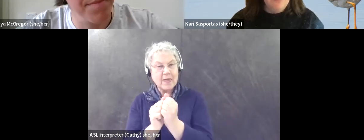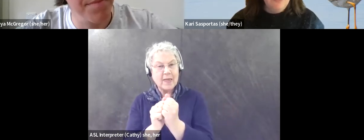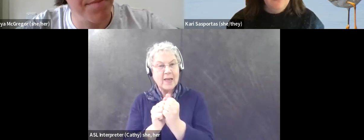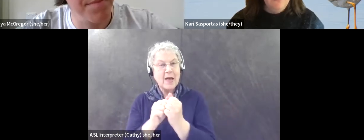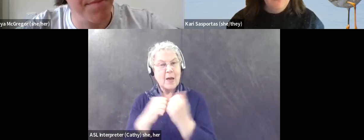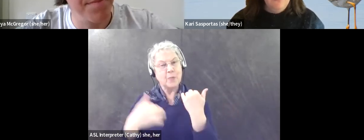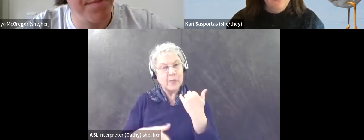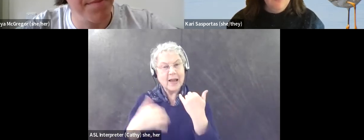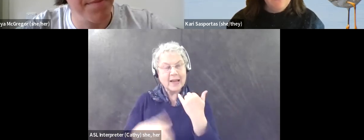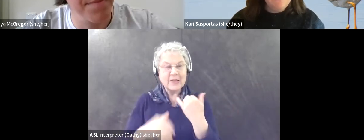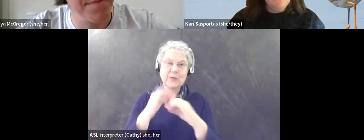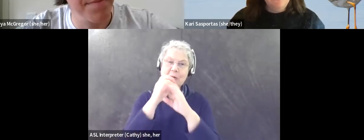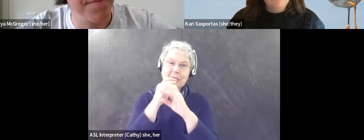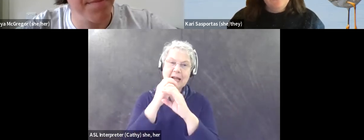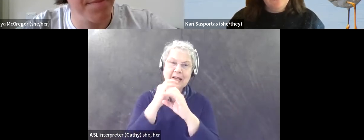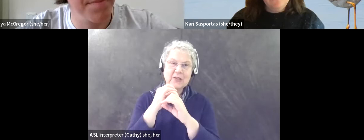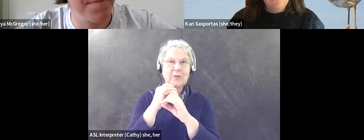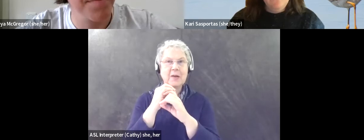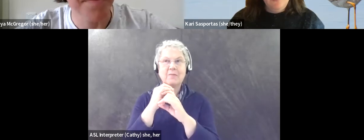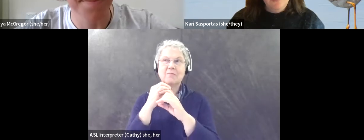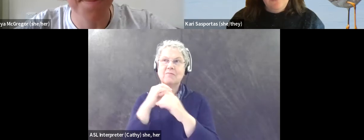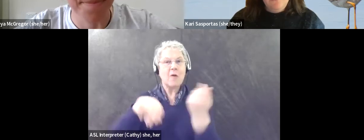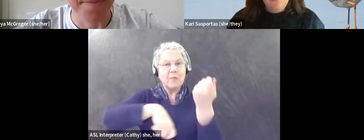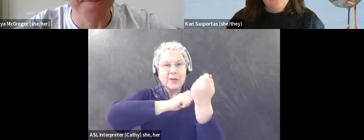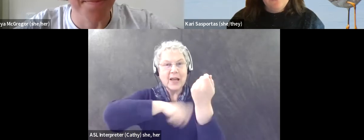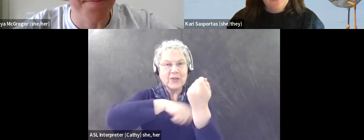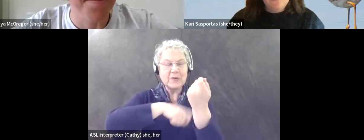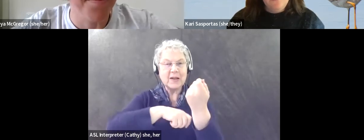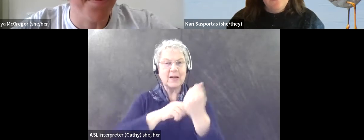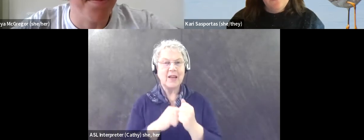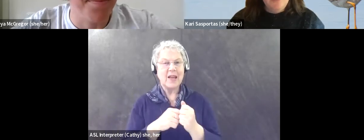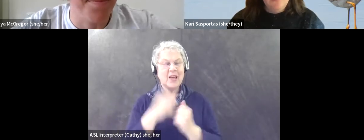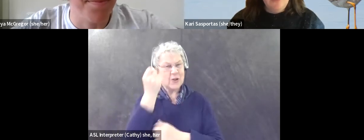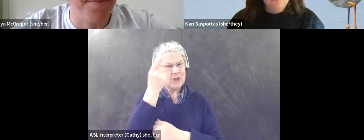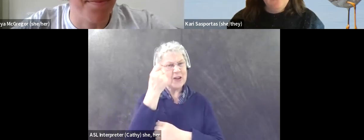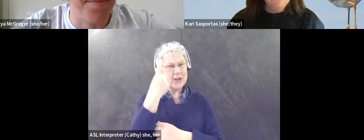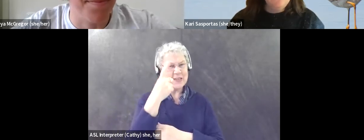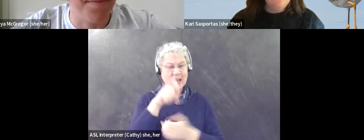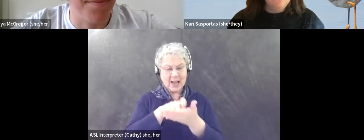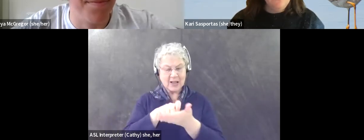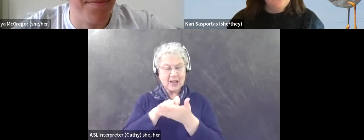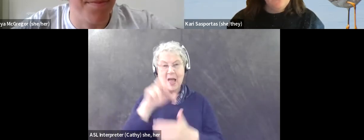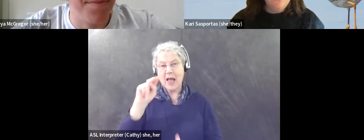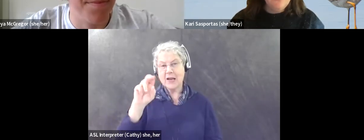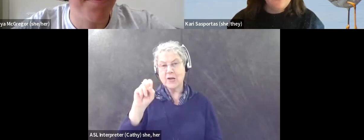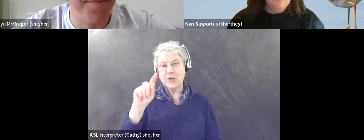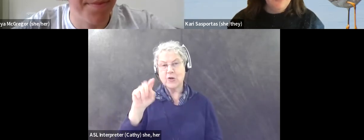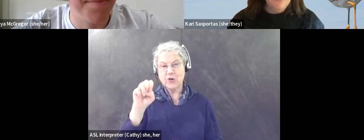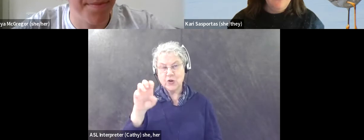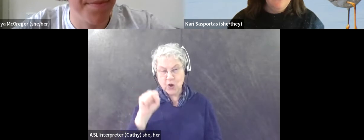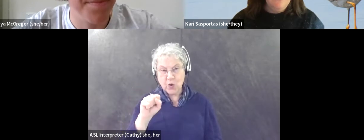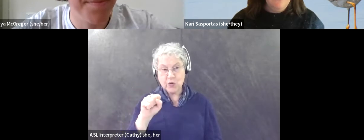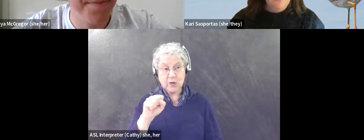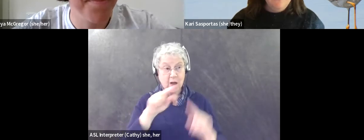that you're reading. And that's like a language in itself. And then you have to translate those by locating the possessions on the instrument and actually